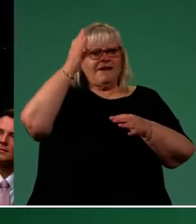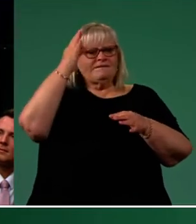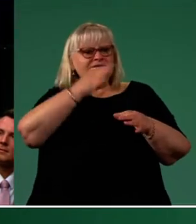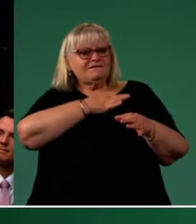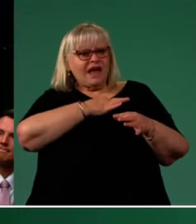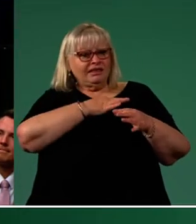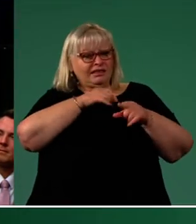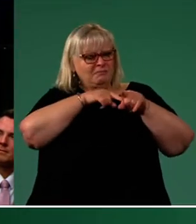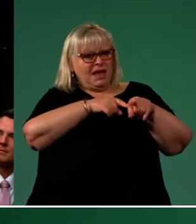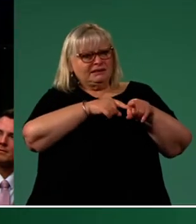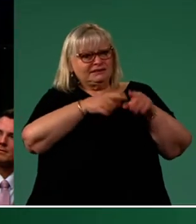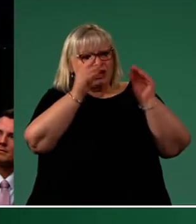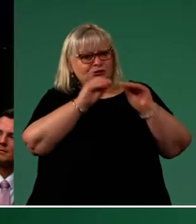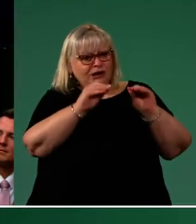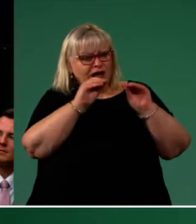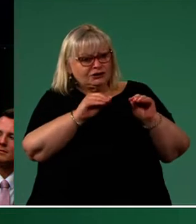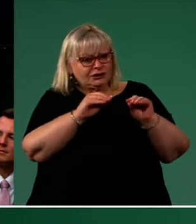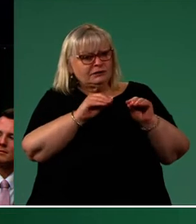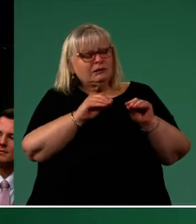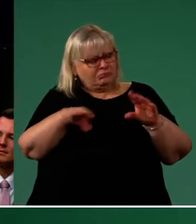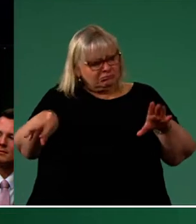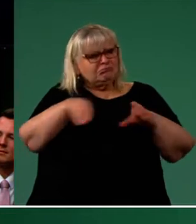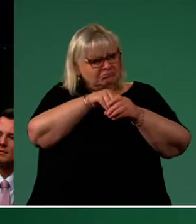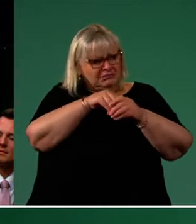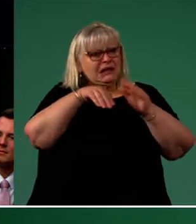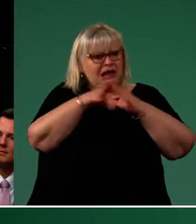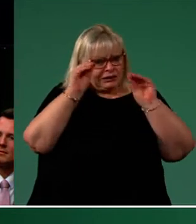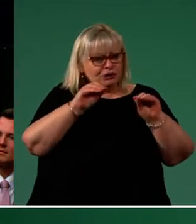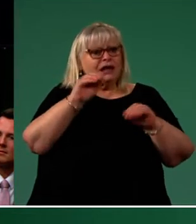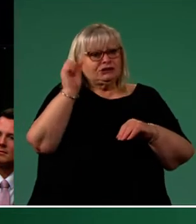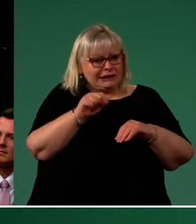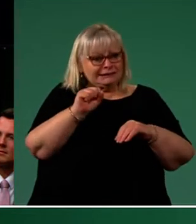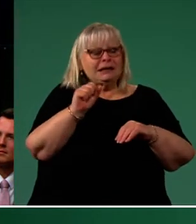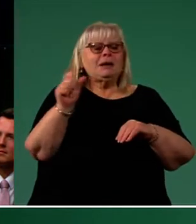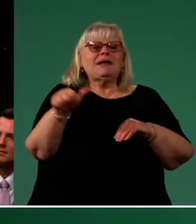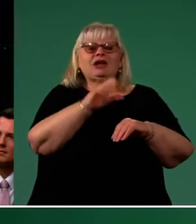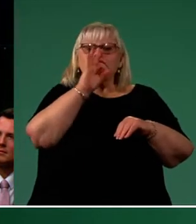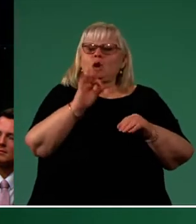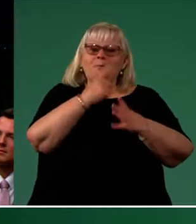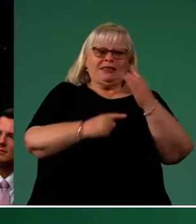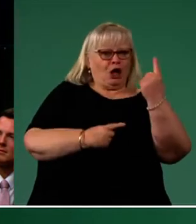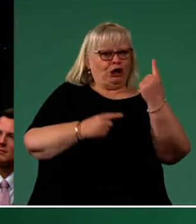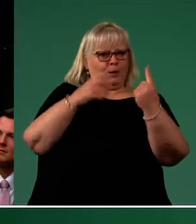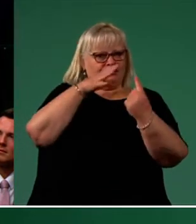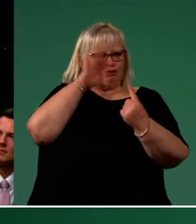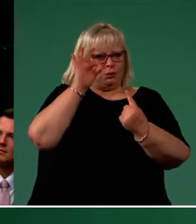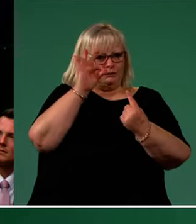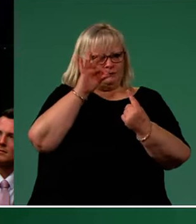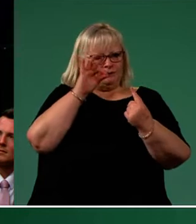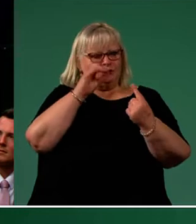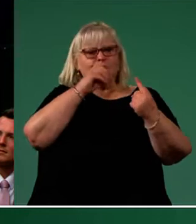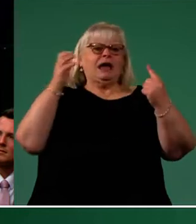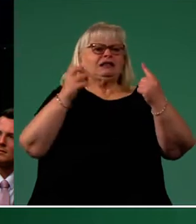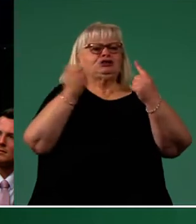should and will be always be part of our system but they should not be the choice, the sole choice, when someone aspires for the